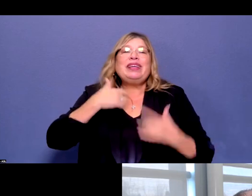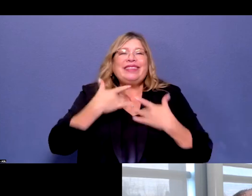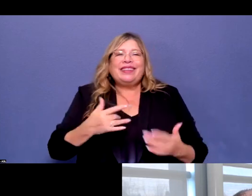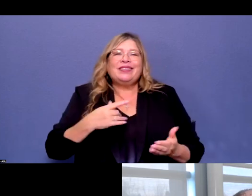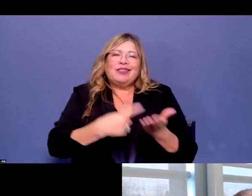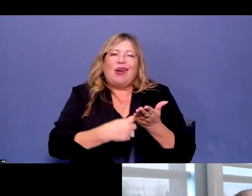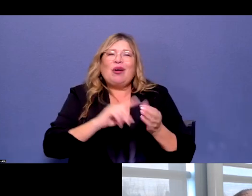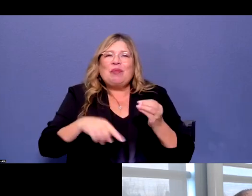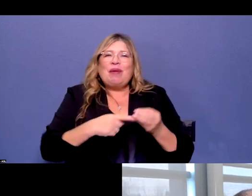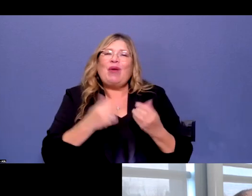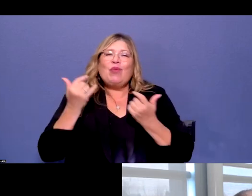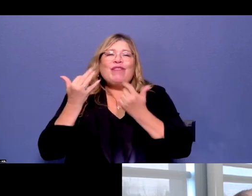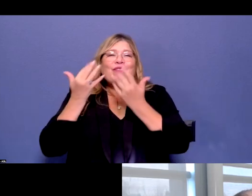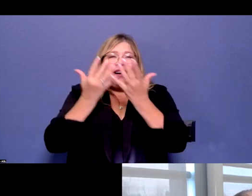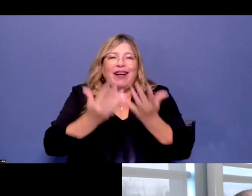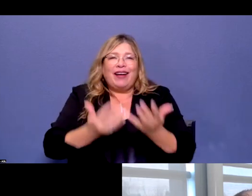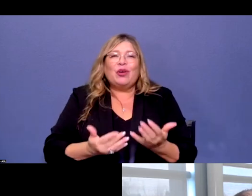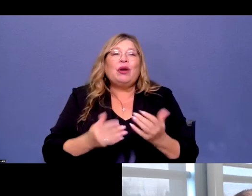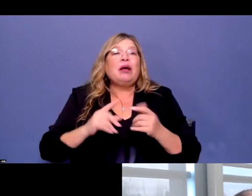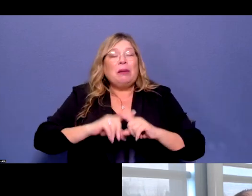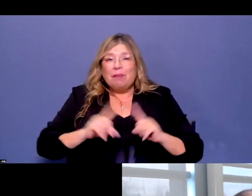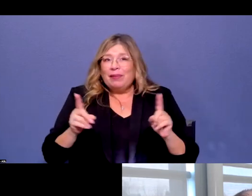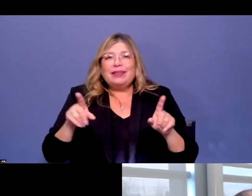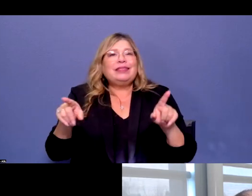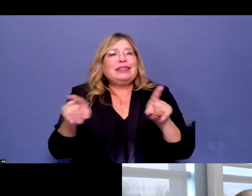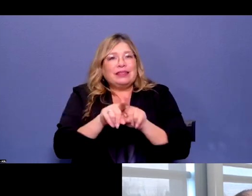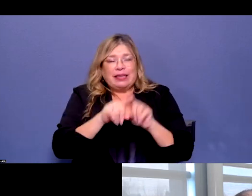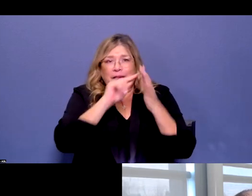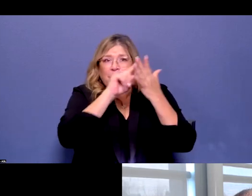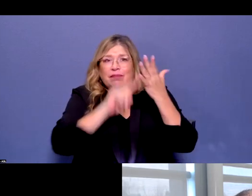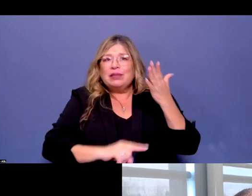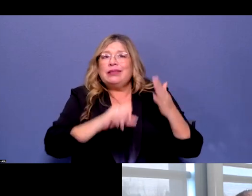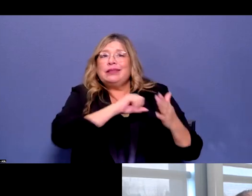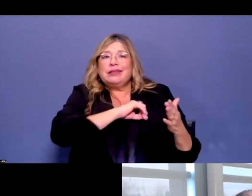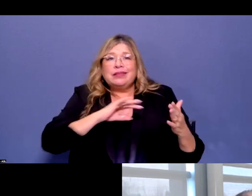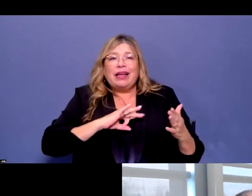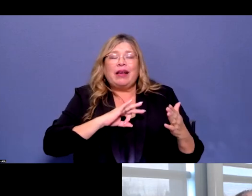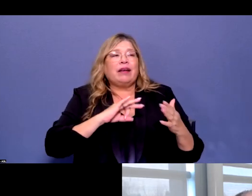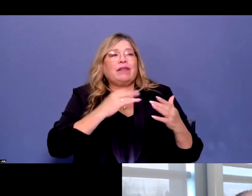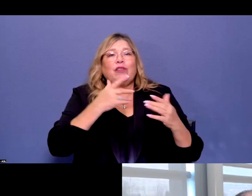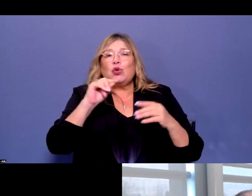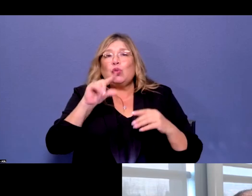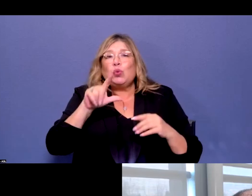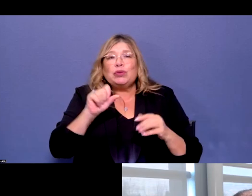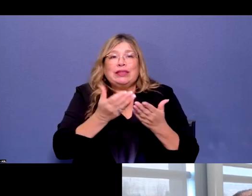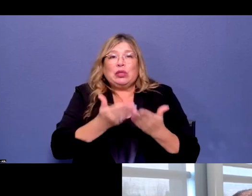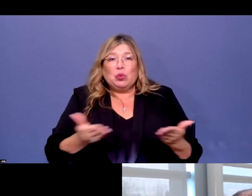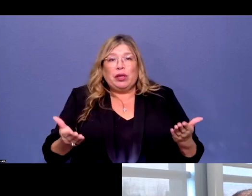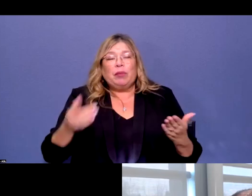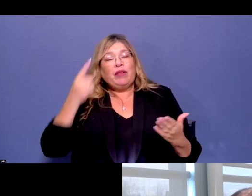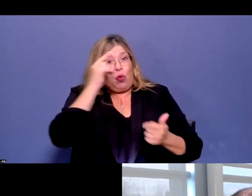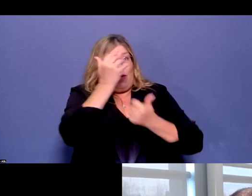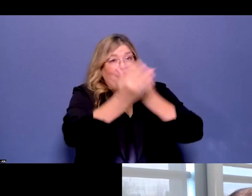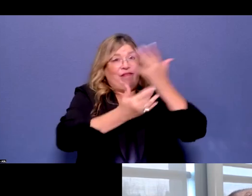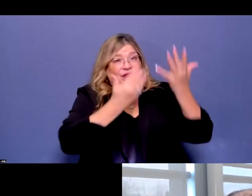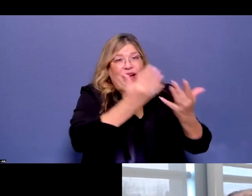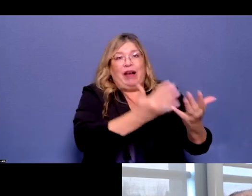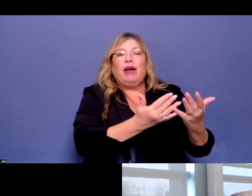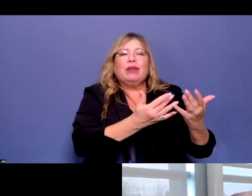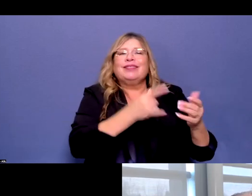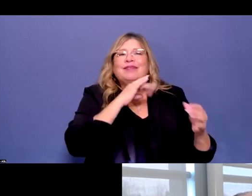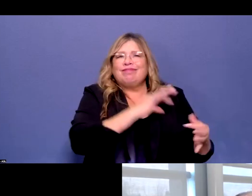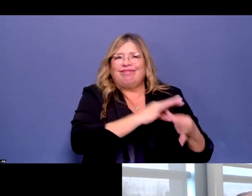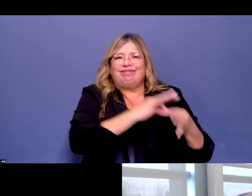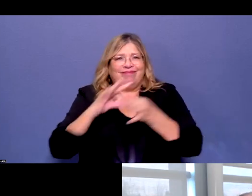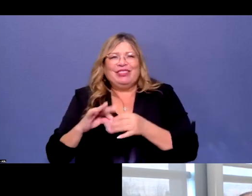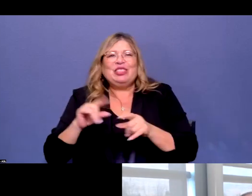the same resources and tools that we use in terms of equipment and personnel for a wildfire apply here too. I think it might be good to have John talk a little bit